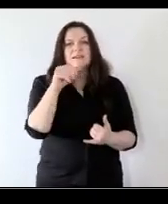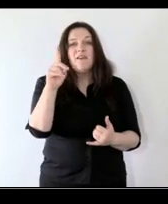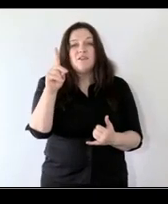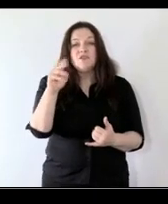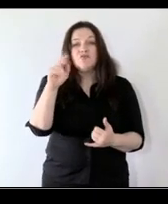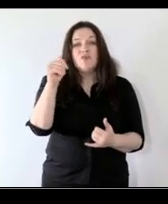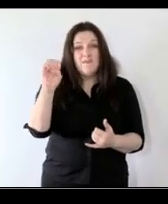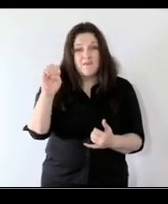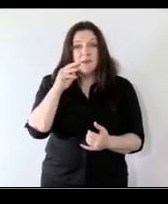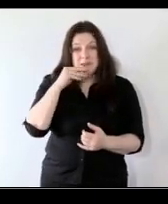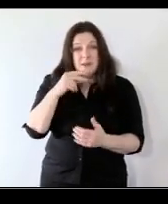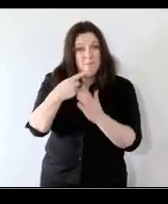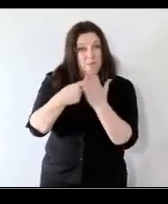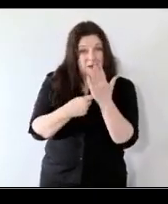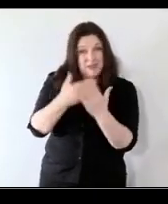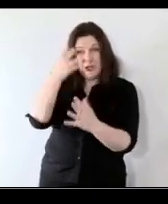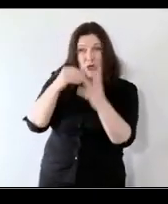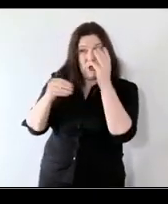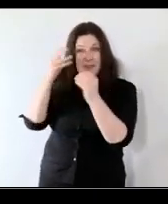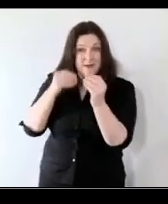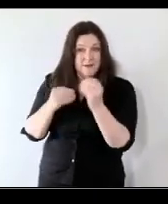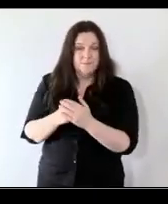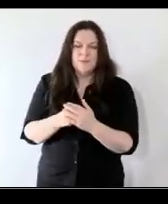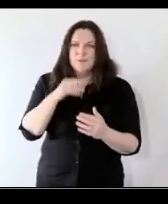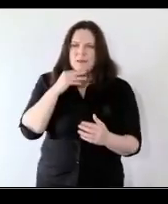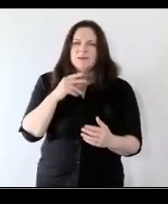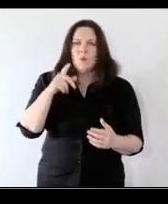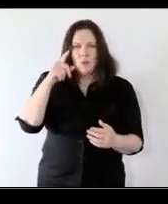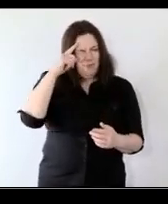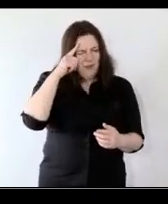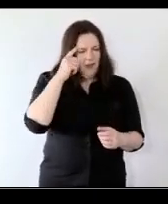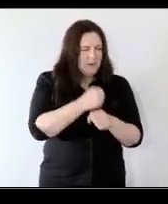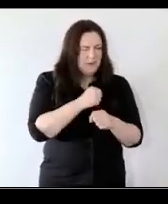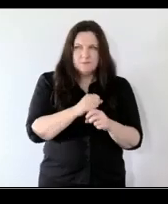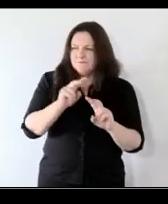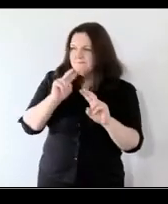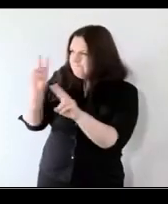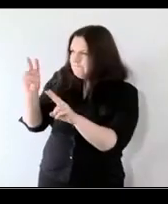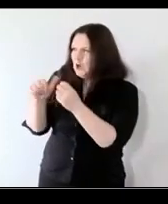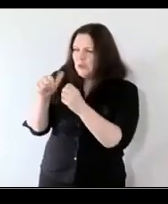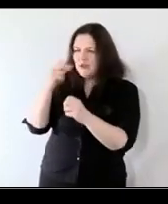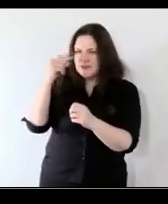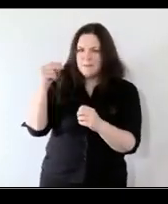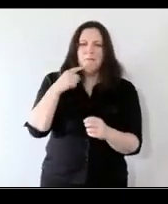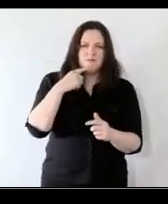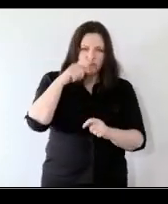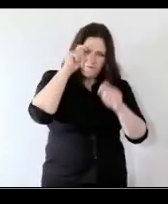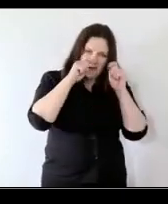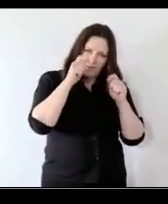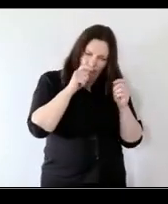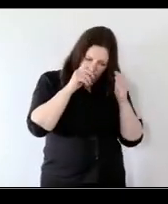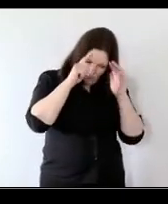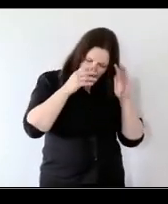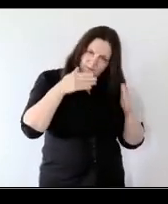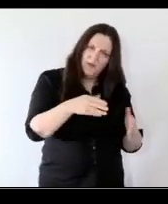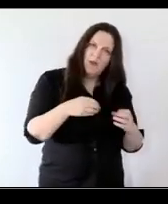about policy learning where we refresh our thinking by looking at other examples but reflect them through the lens